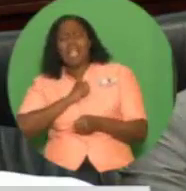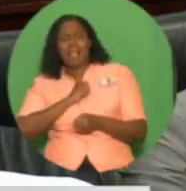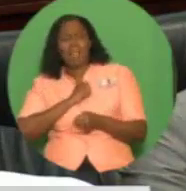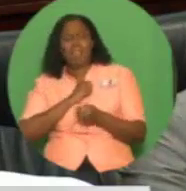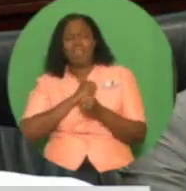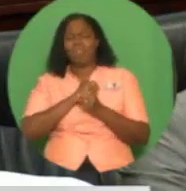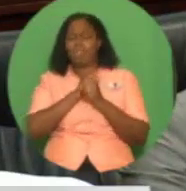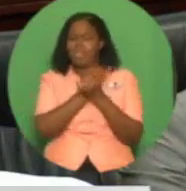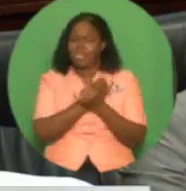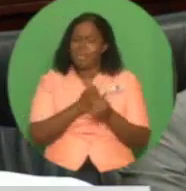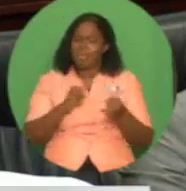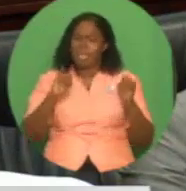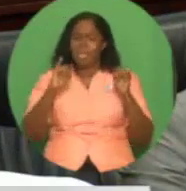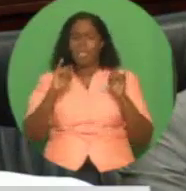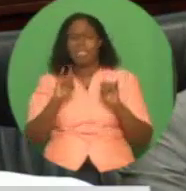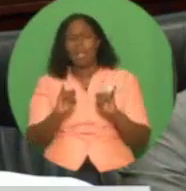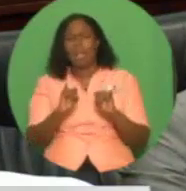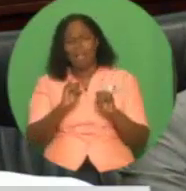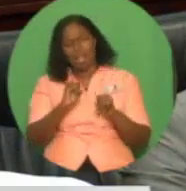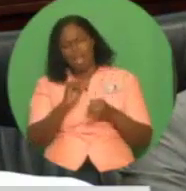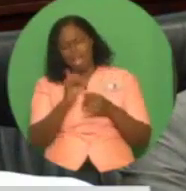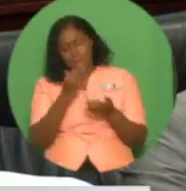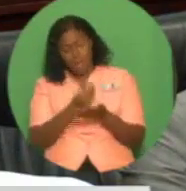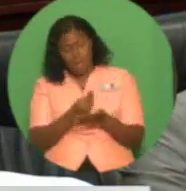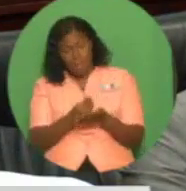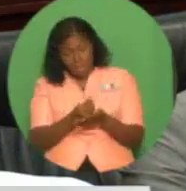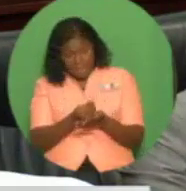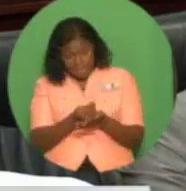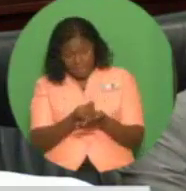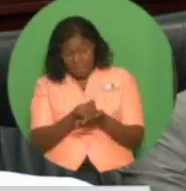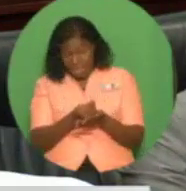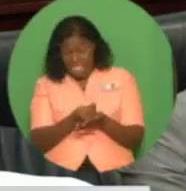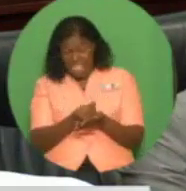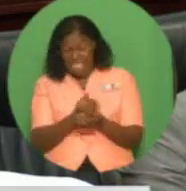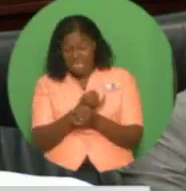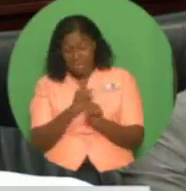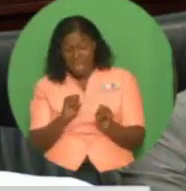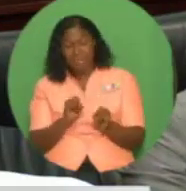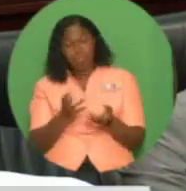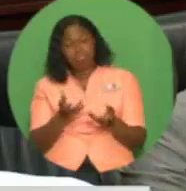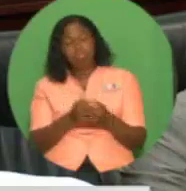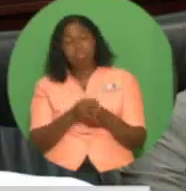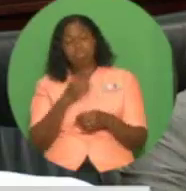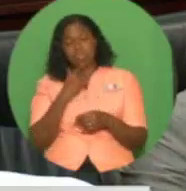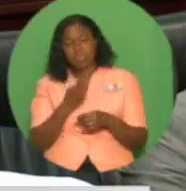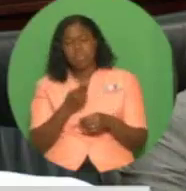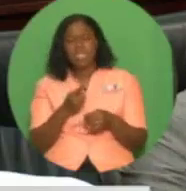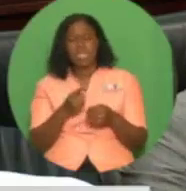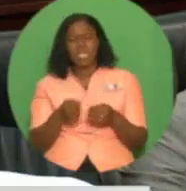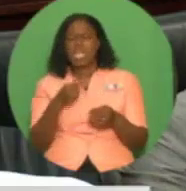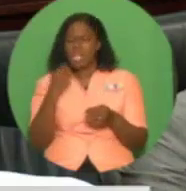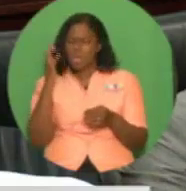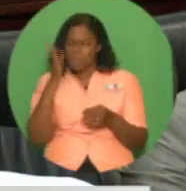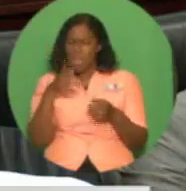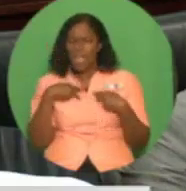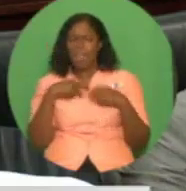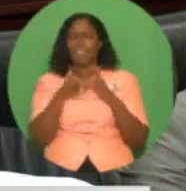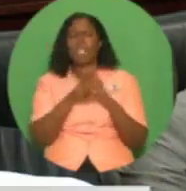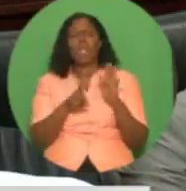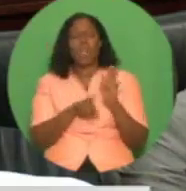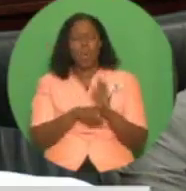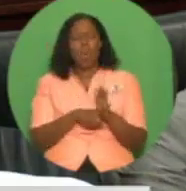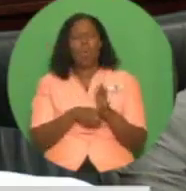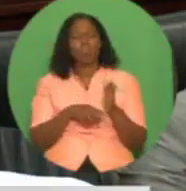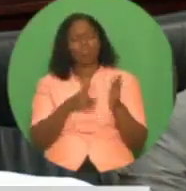greater financial flexibility to the Tobago House of Assembly in the management of its fiscal affairs and gives it